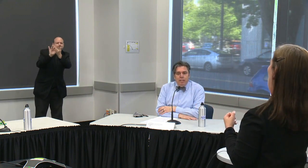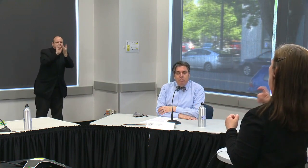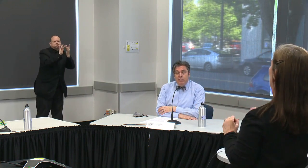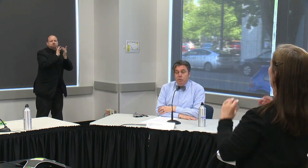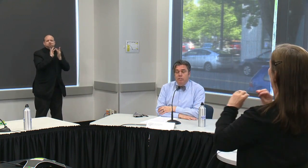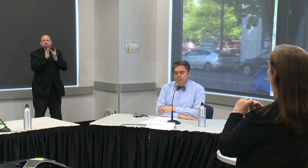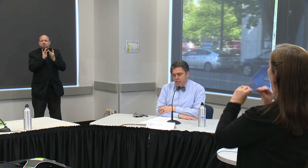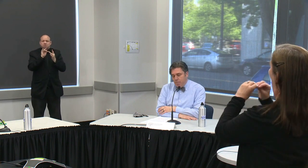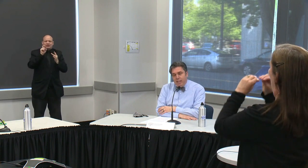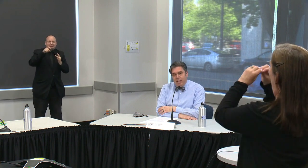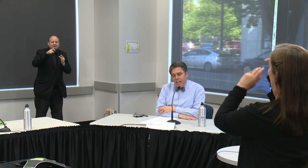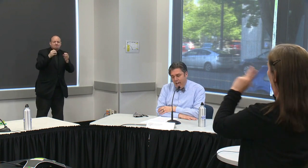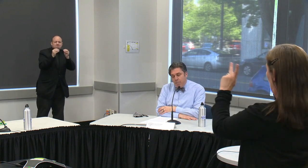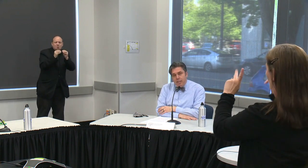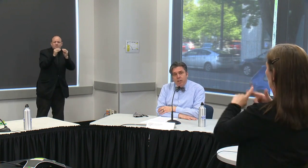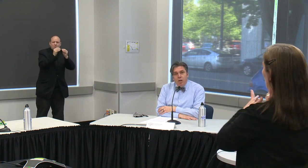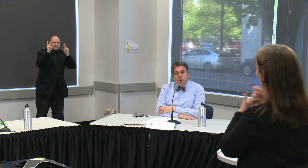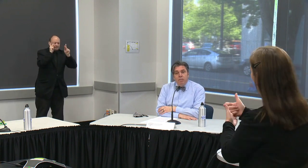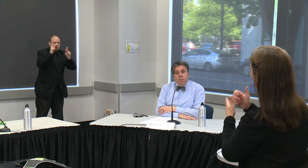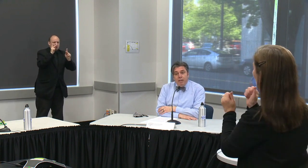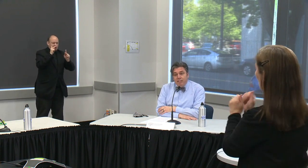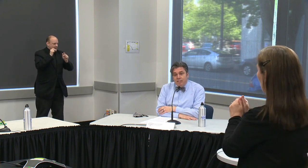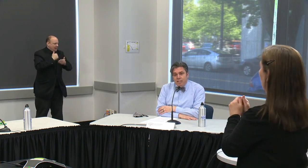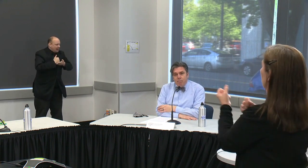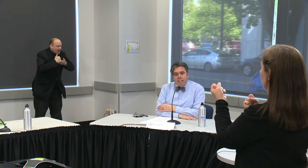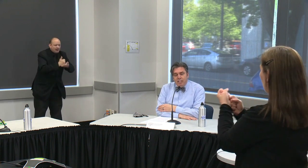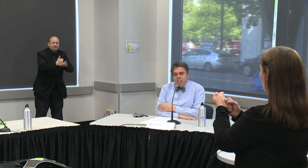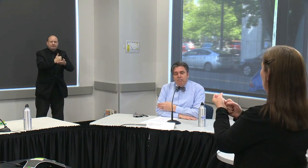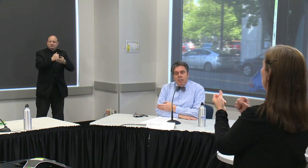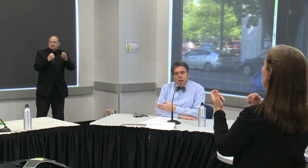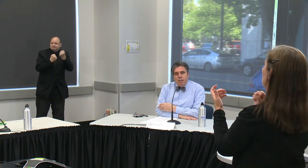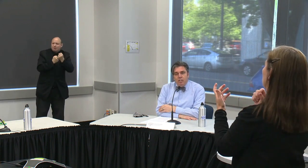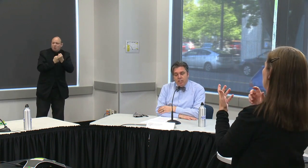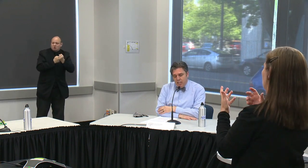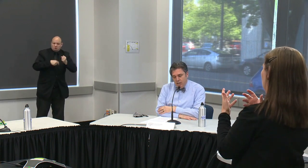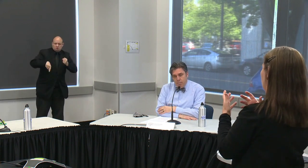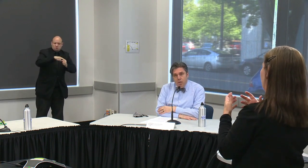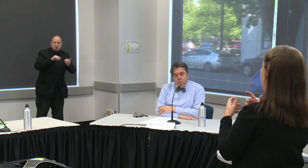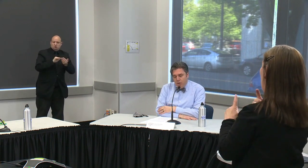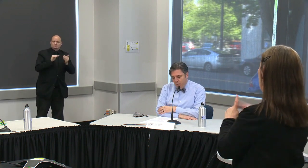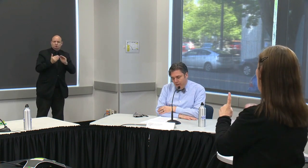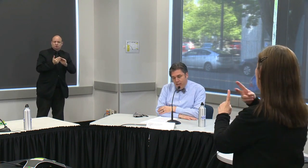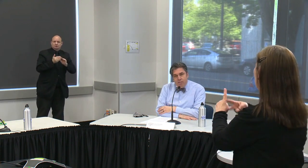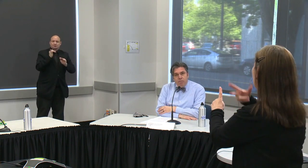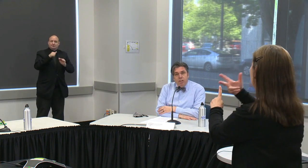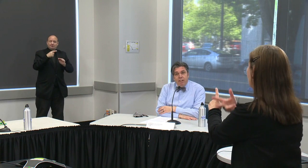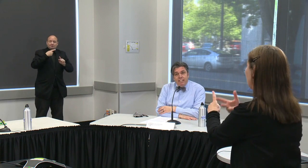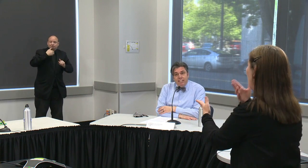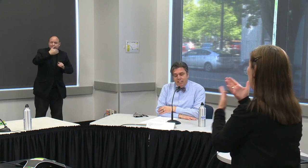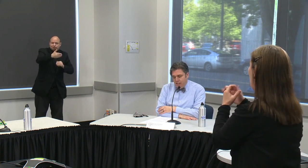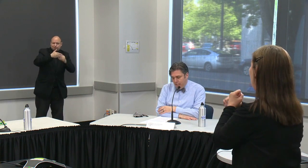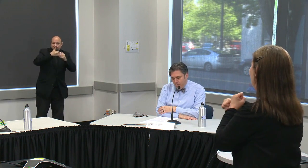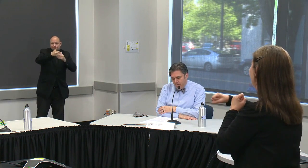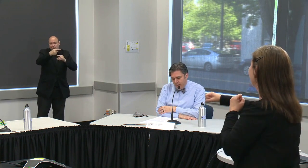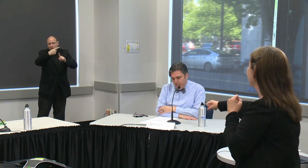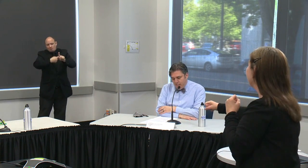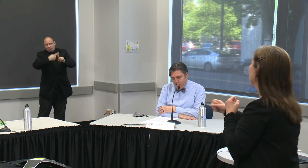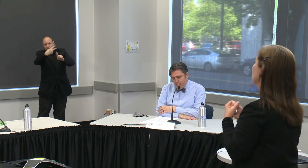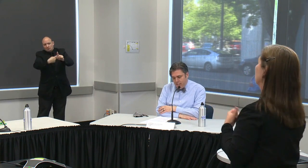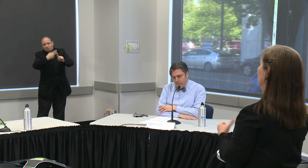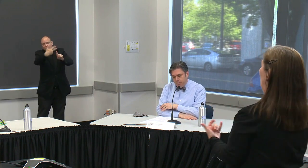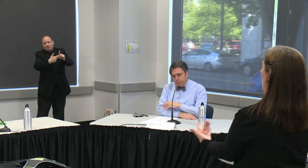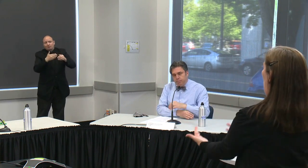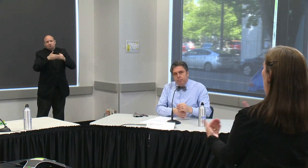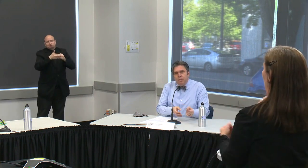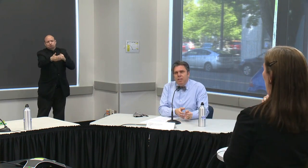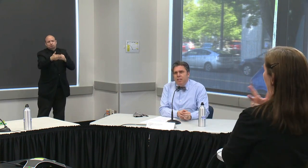people and resources to make that happen over the months and potentially even longer to come while we wait for a vaccine that can prevent this